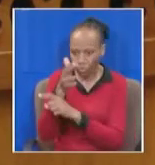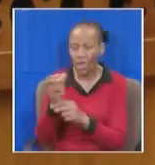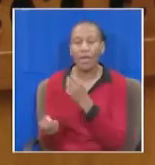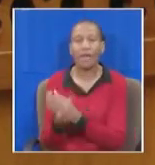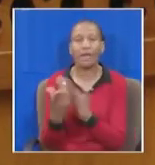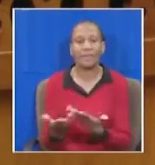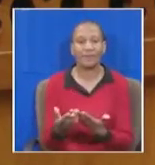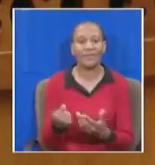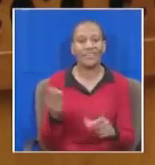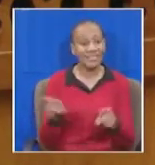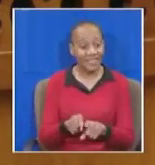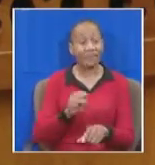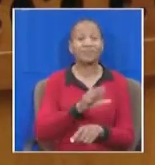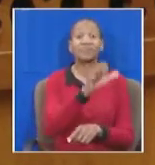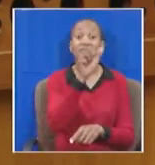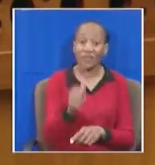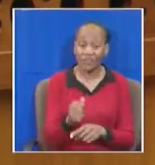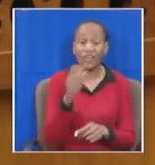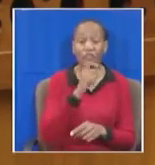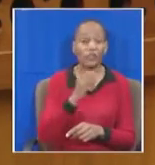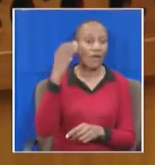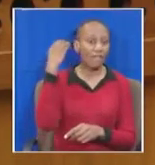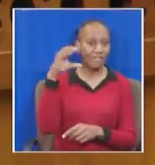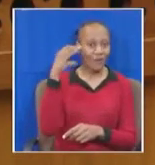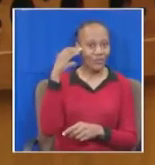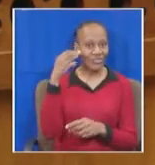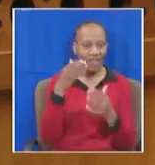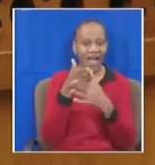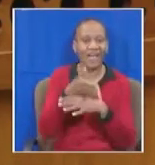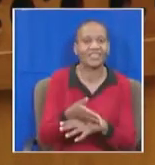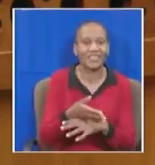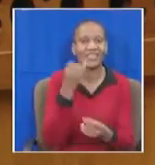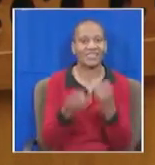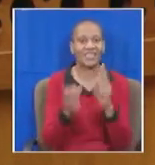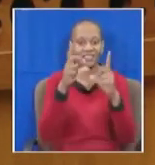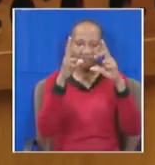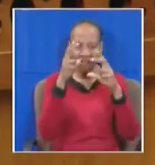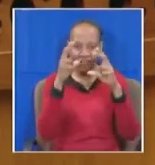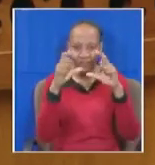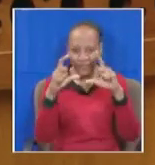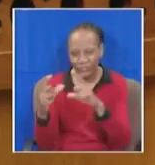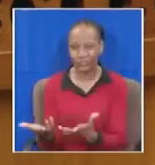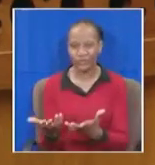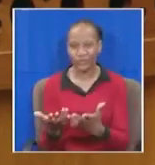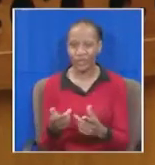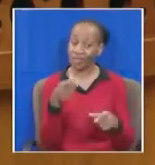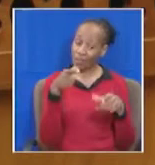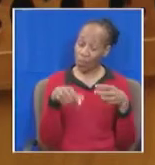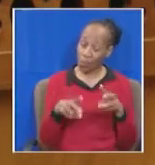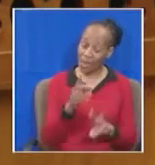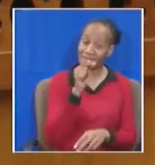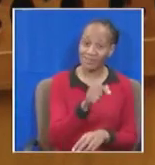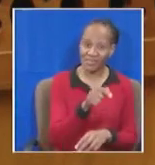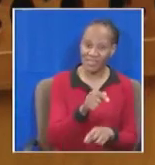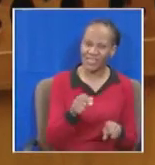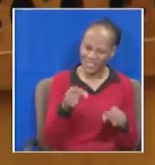accessing porn via smartphones. And according to research, porn consumption is, in fact, a cause of